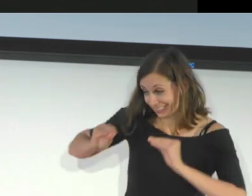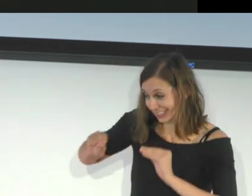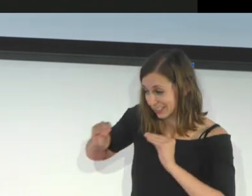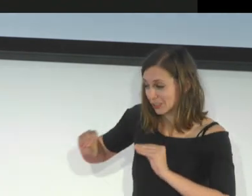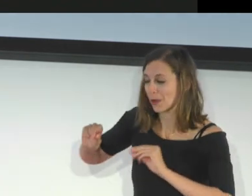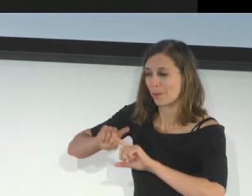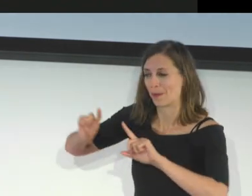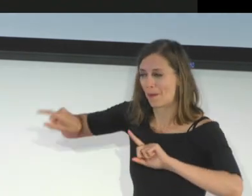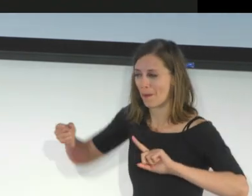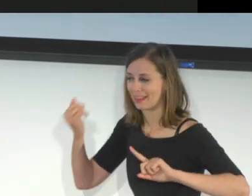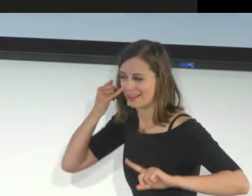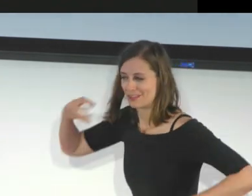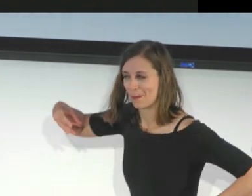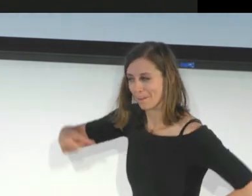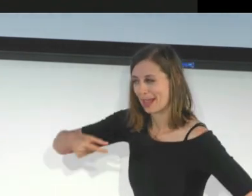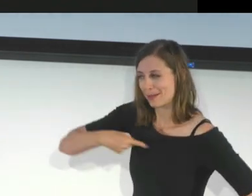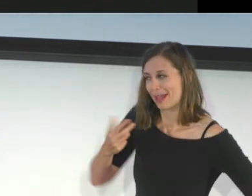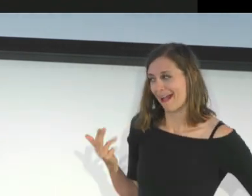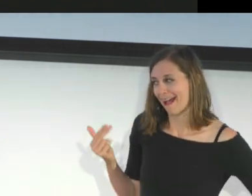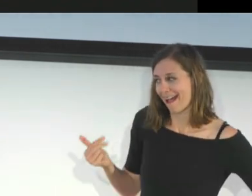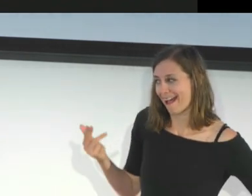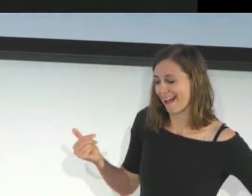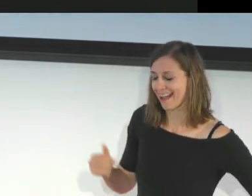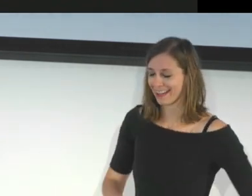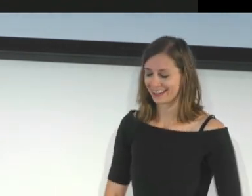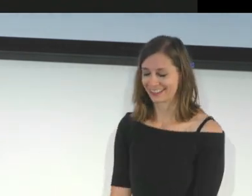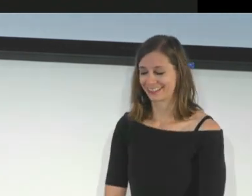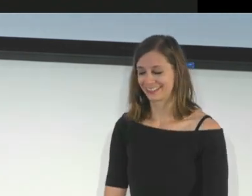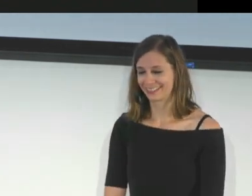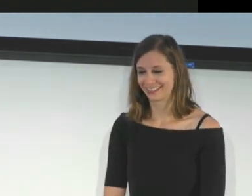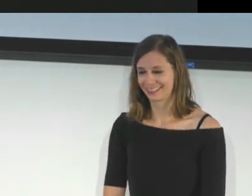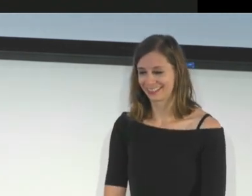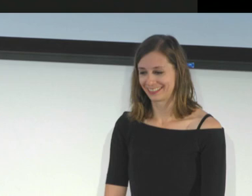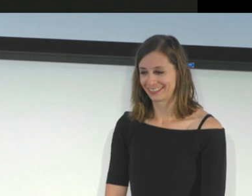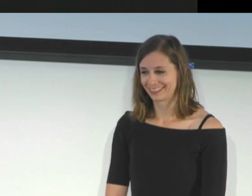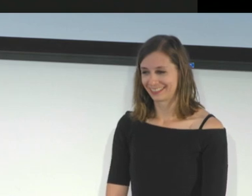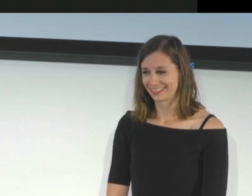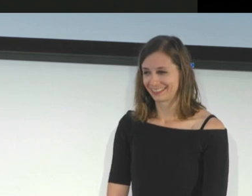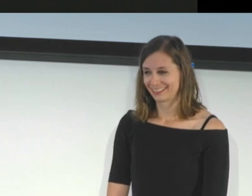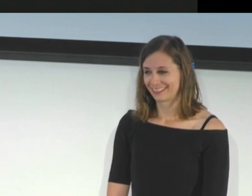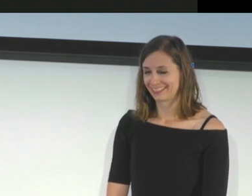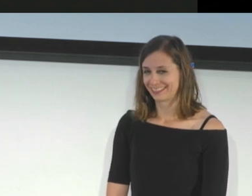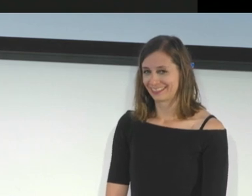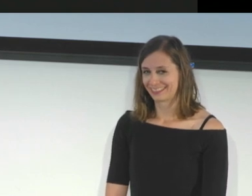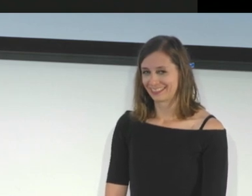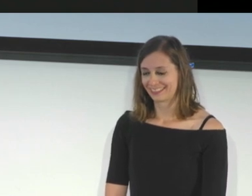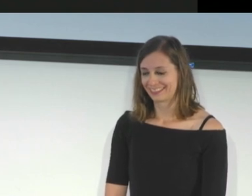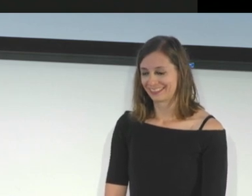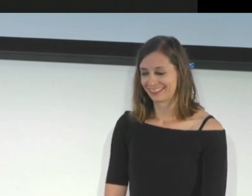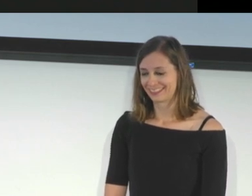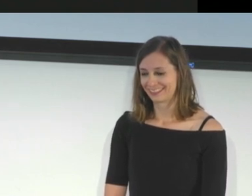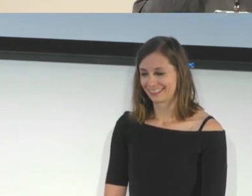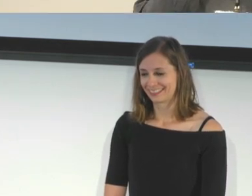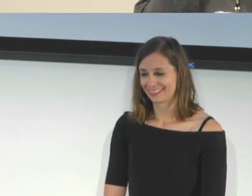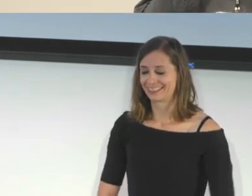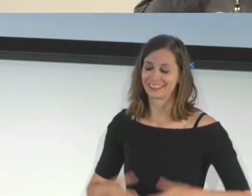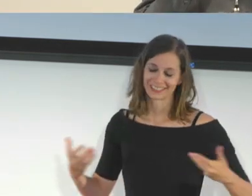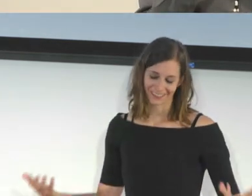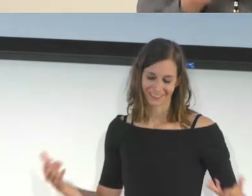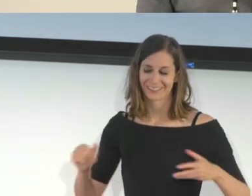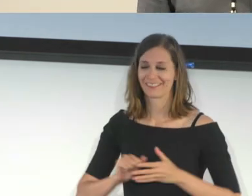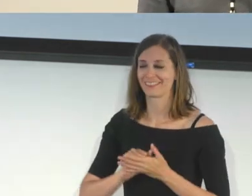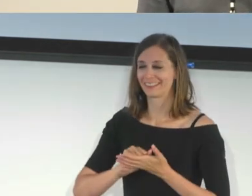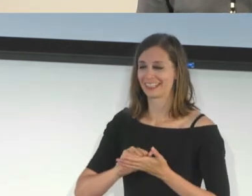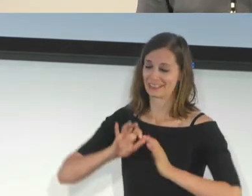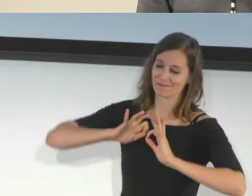Sure, I can teach you, but I'll only do it if you pay me the money. Jajaja. So the translation, especially